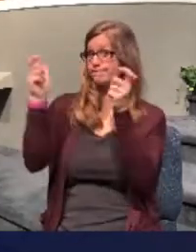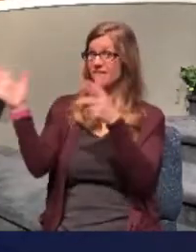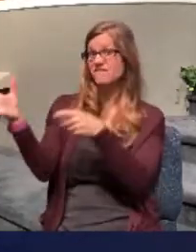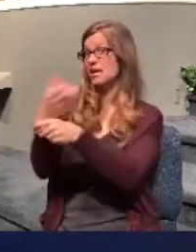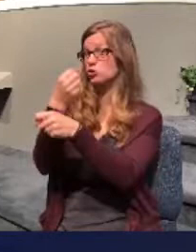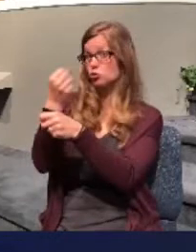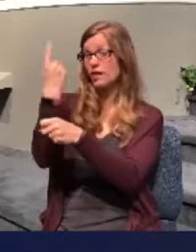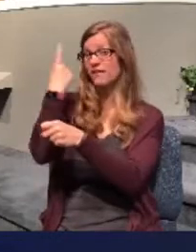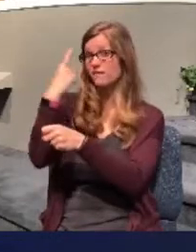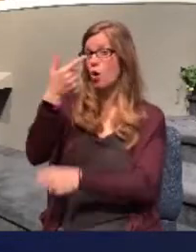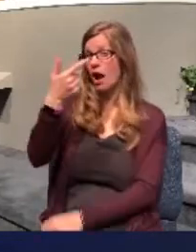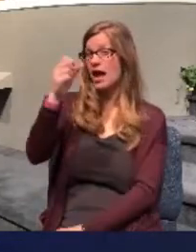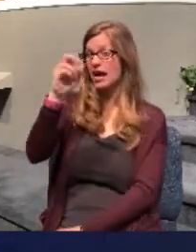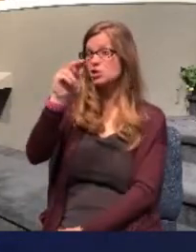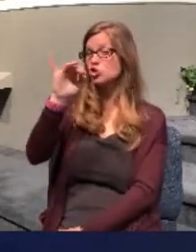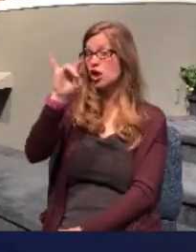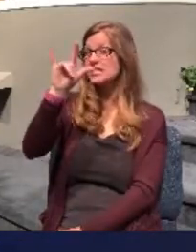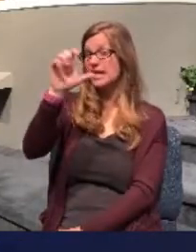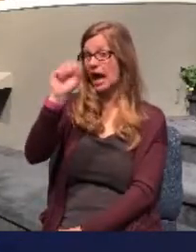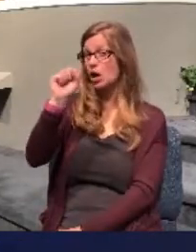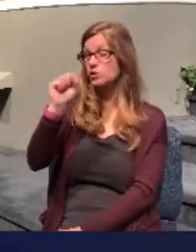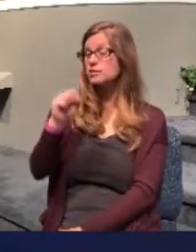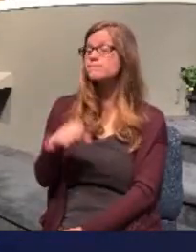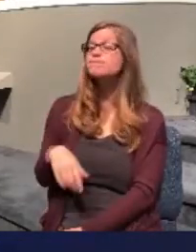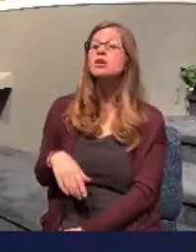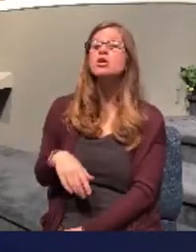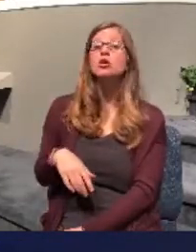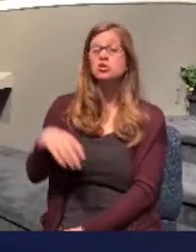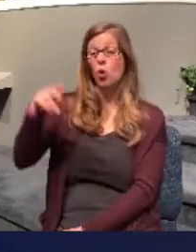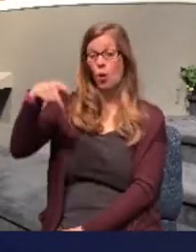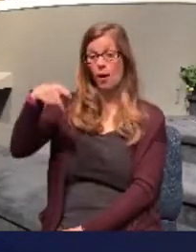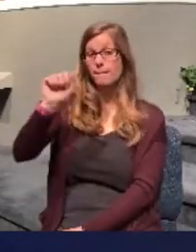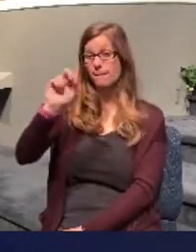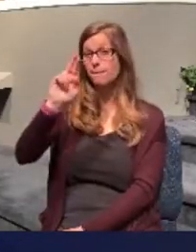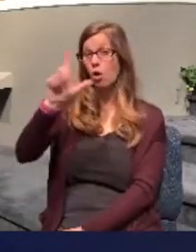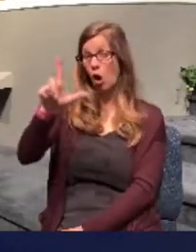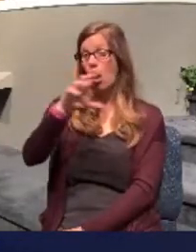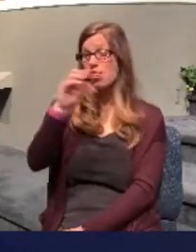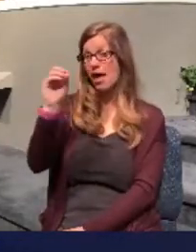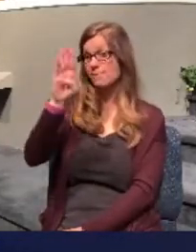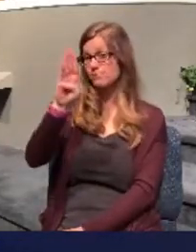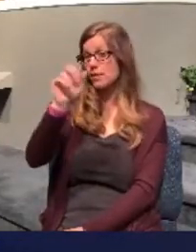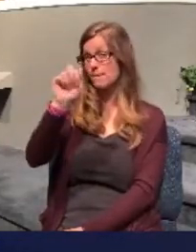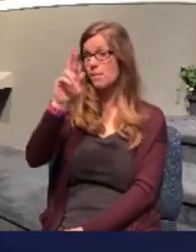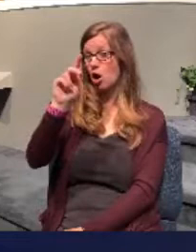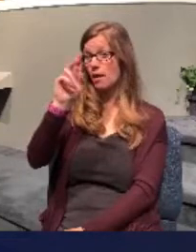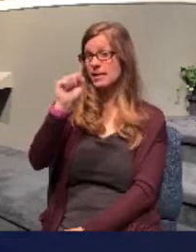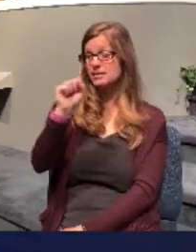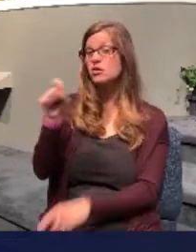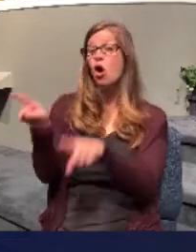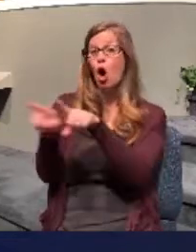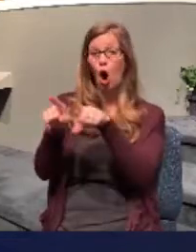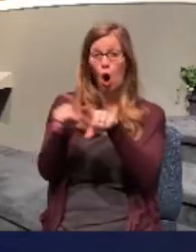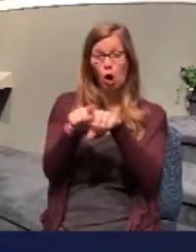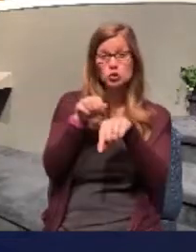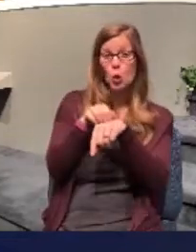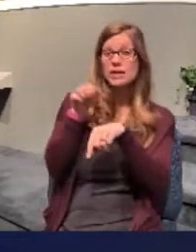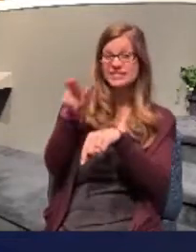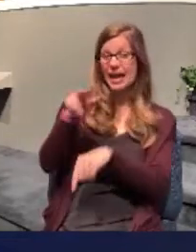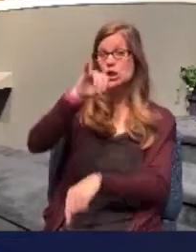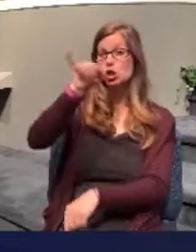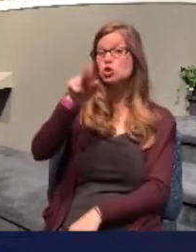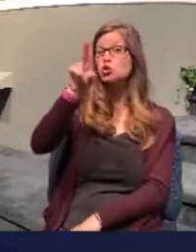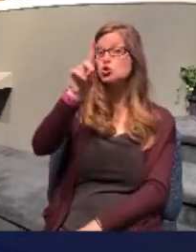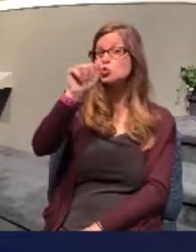evangelism. Along with Paul and Barnabas, the church in Jerusalem also sent Judas and also